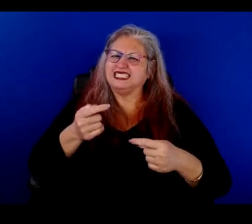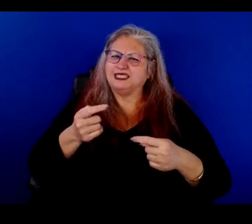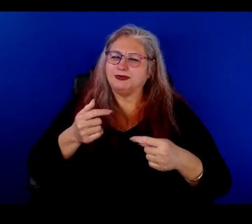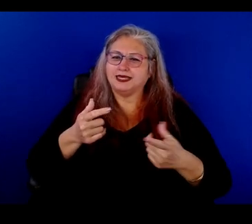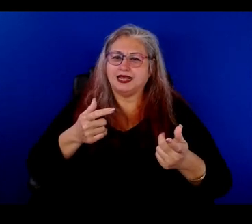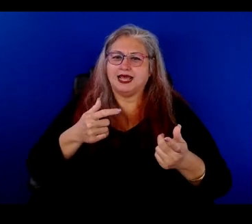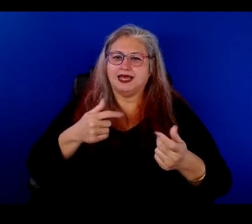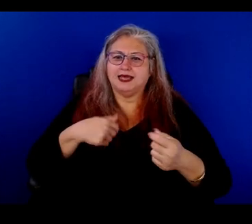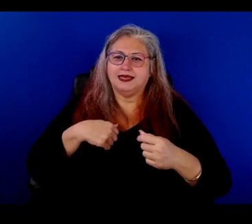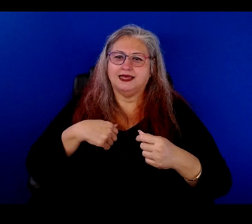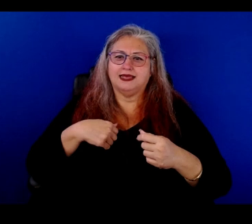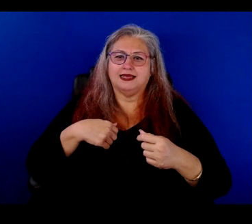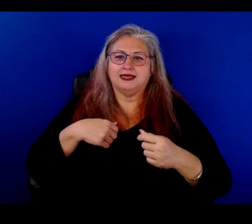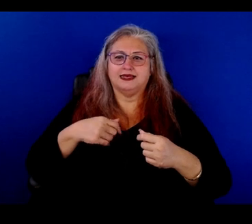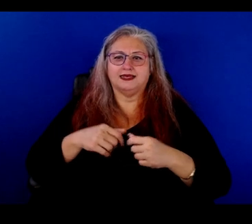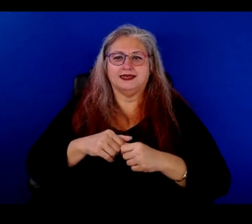uh,